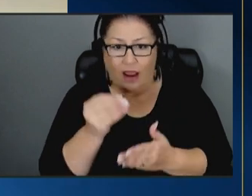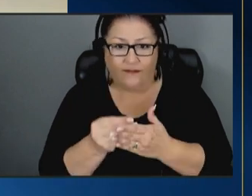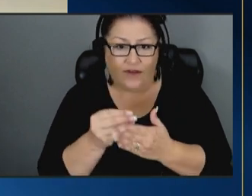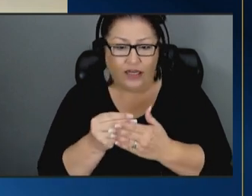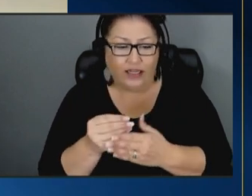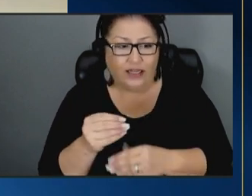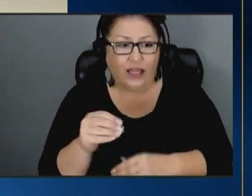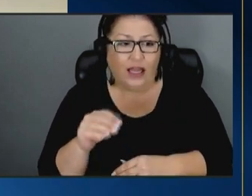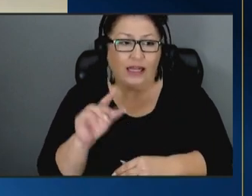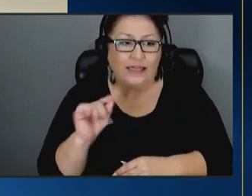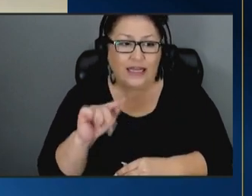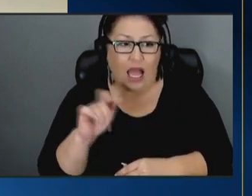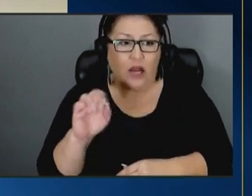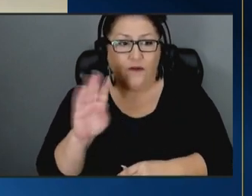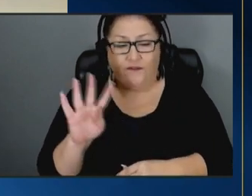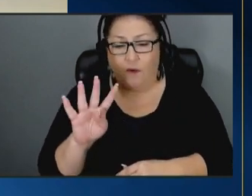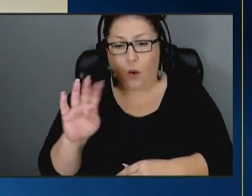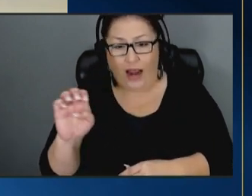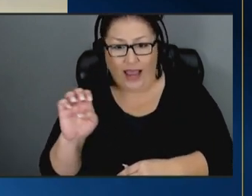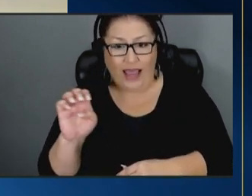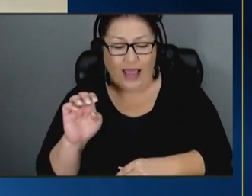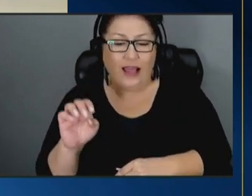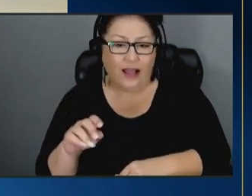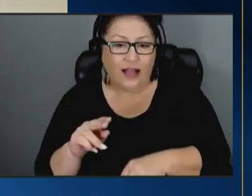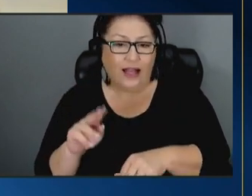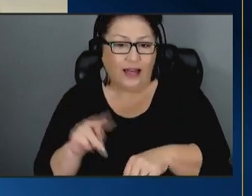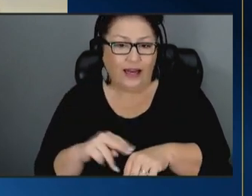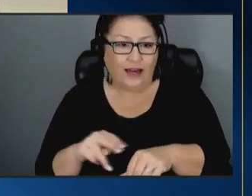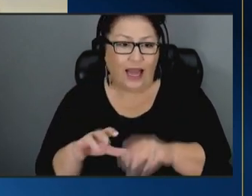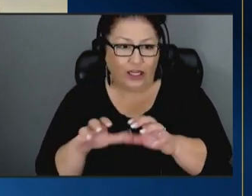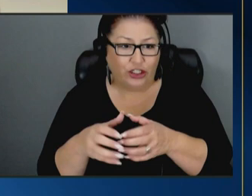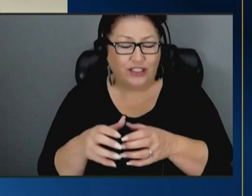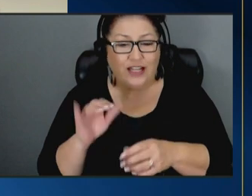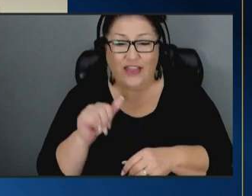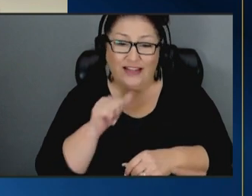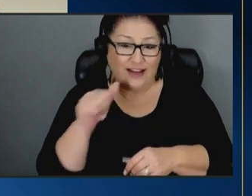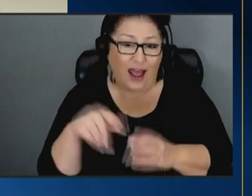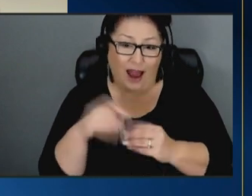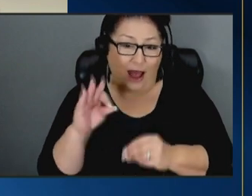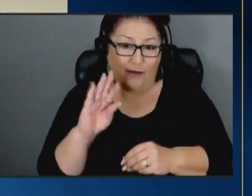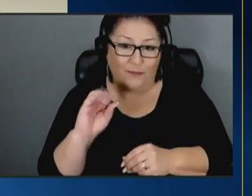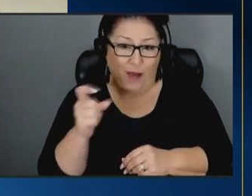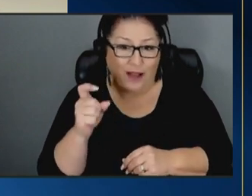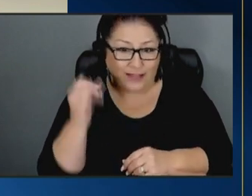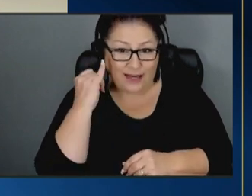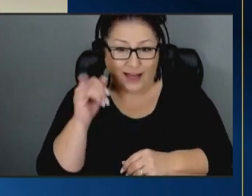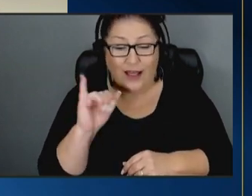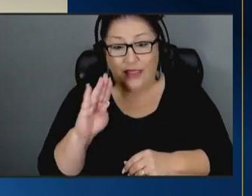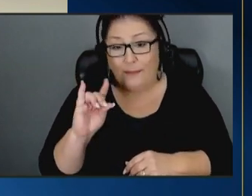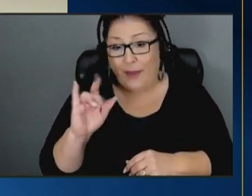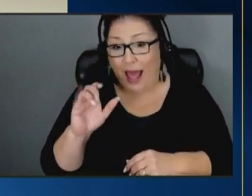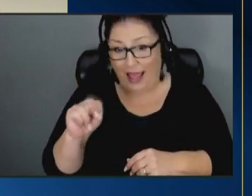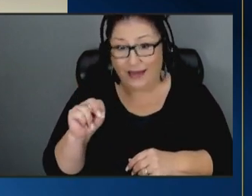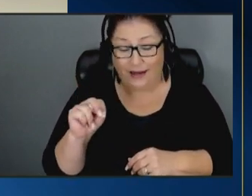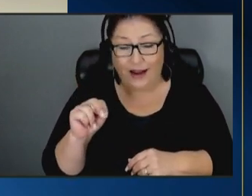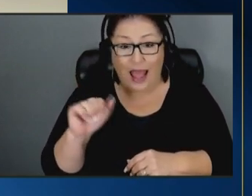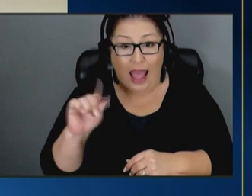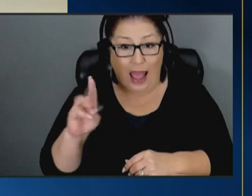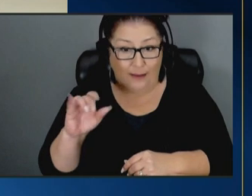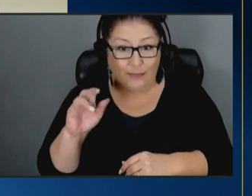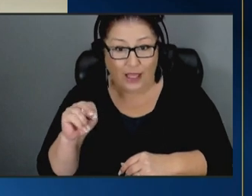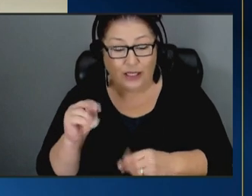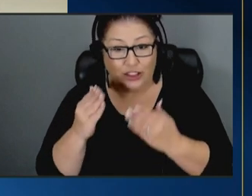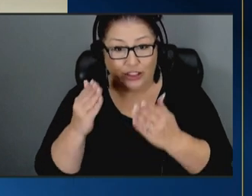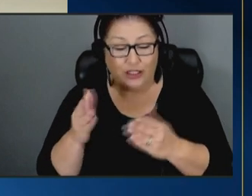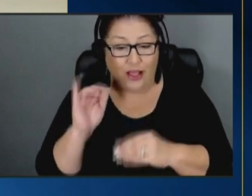nations and so that's not really an out of the box idea in fact the biden administration requested this policy change in their fy